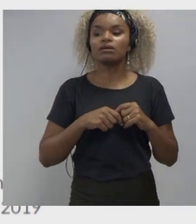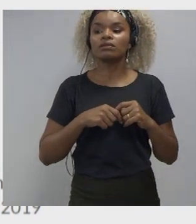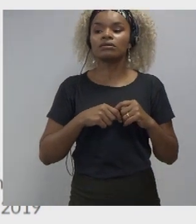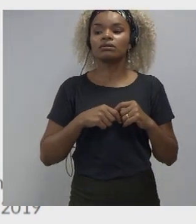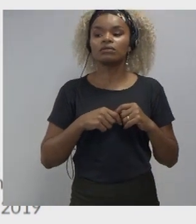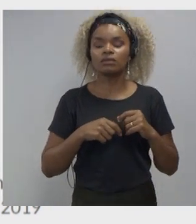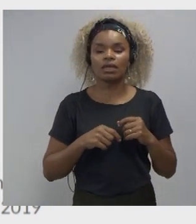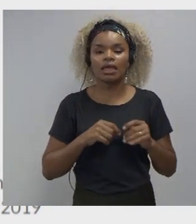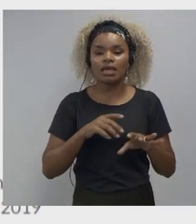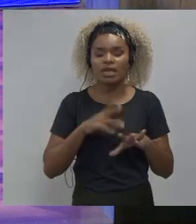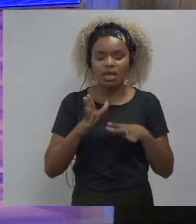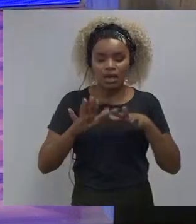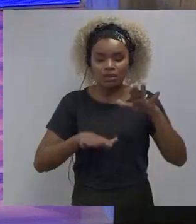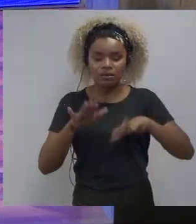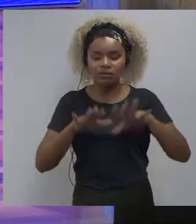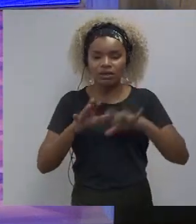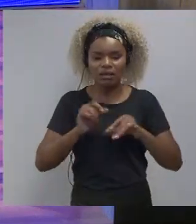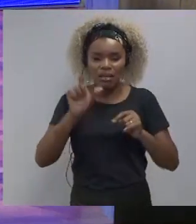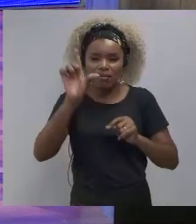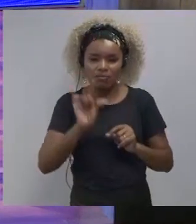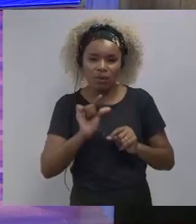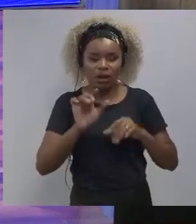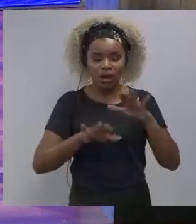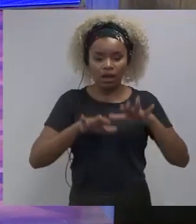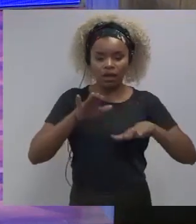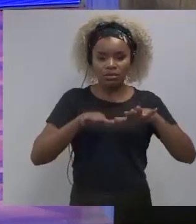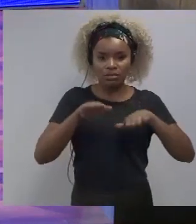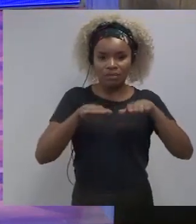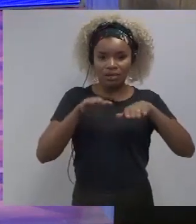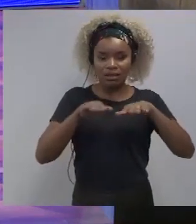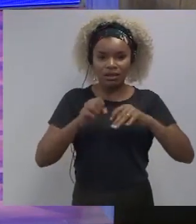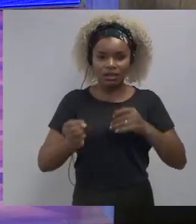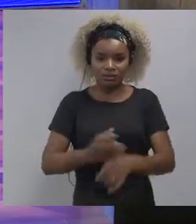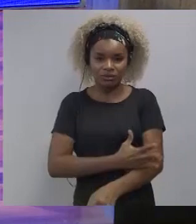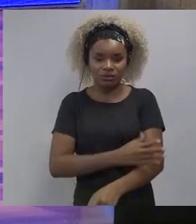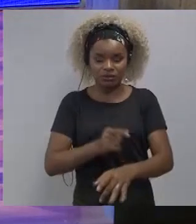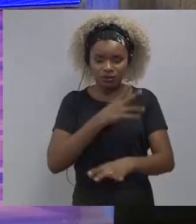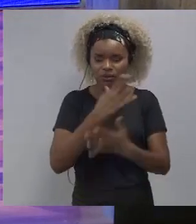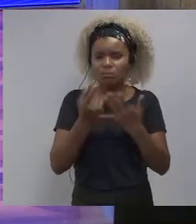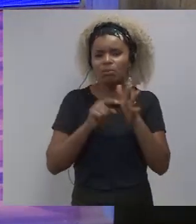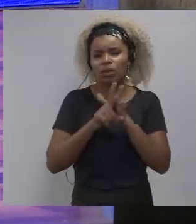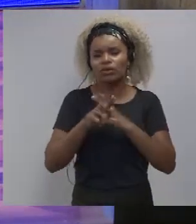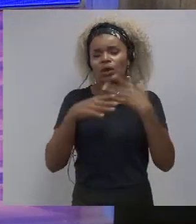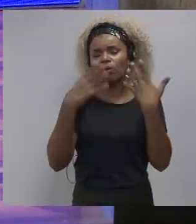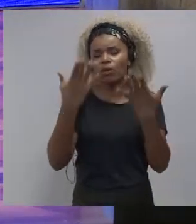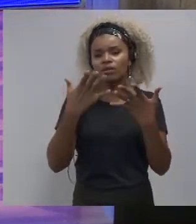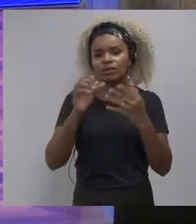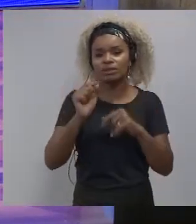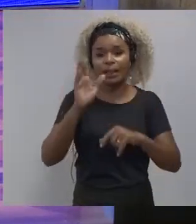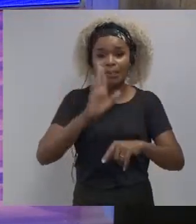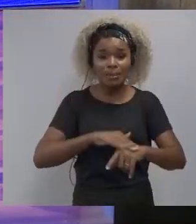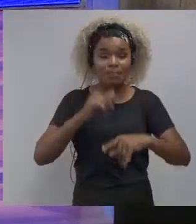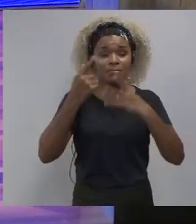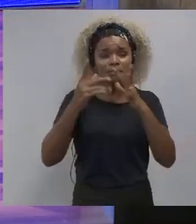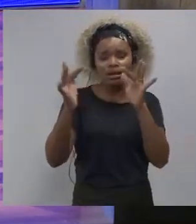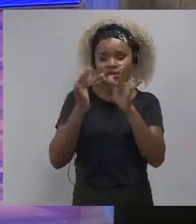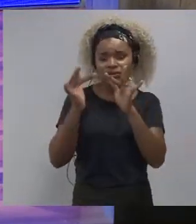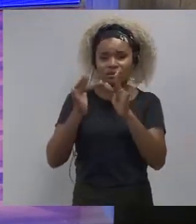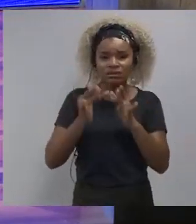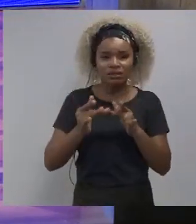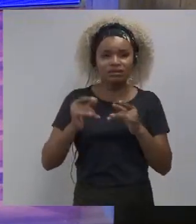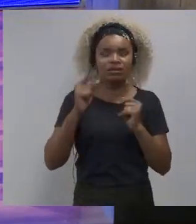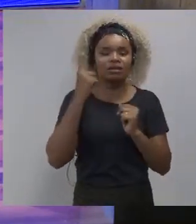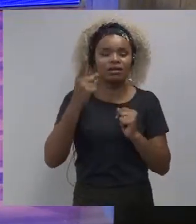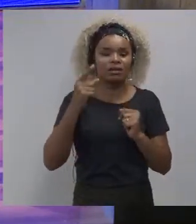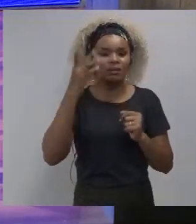which trait hands up which trait you think was shown to be the most associated with